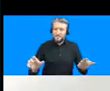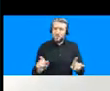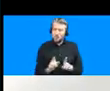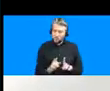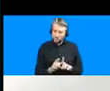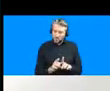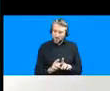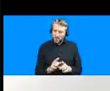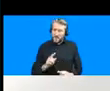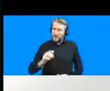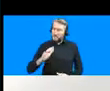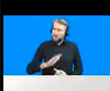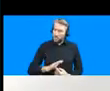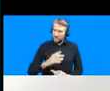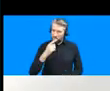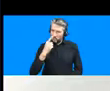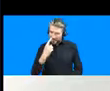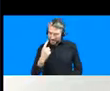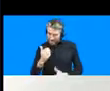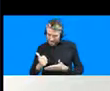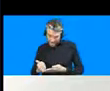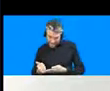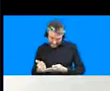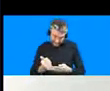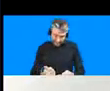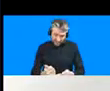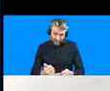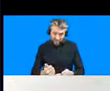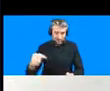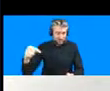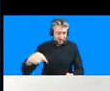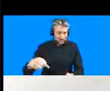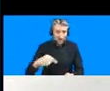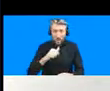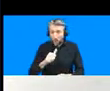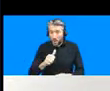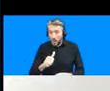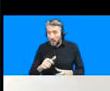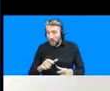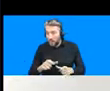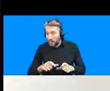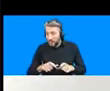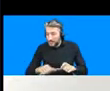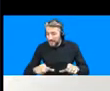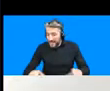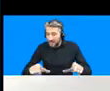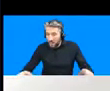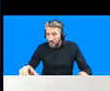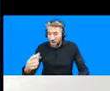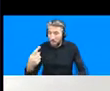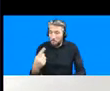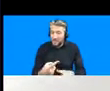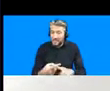the interventions contribute to inclusive resilient sustainable responses from the perspective of